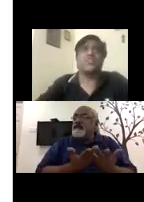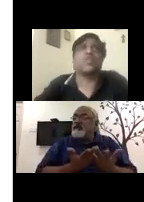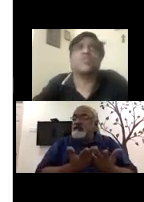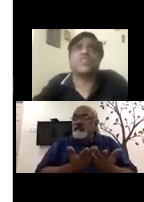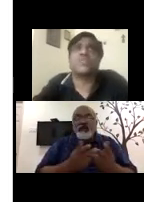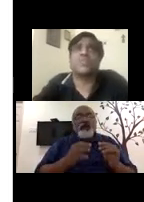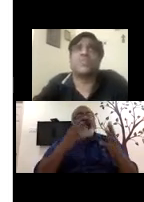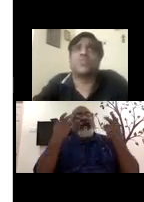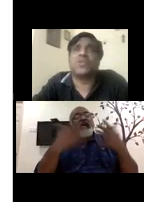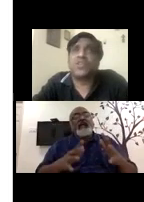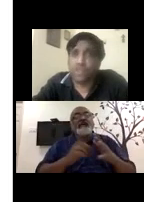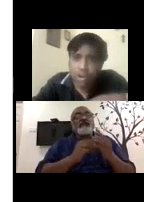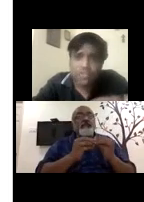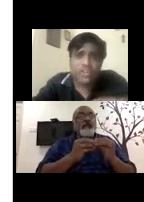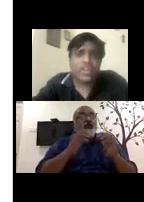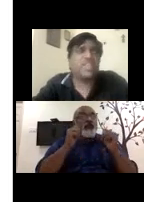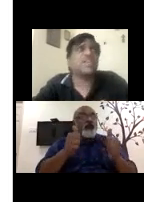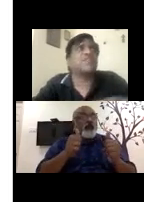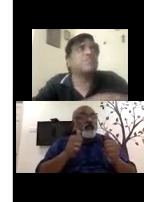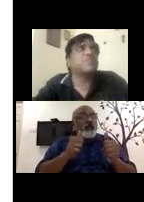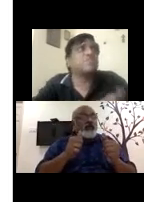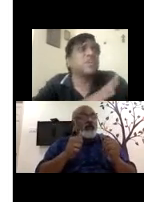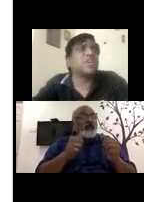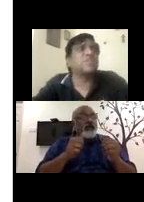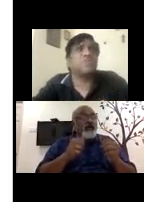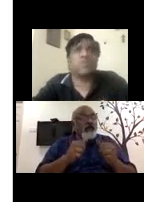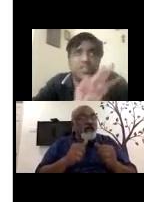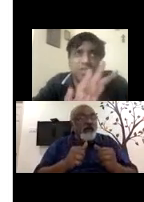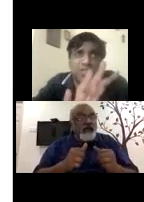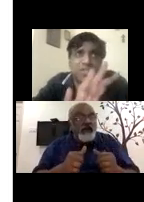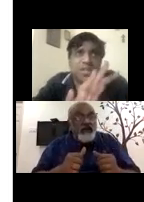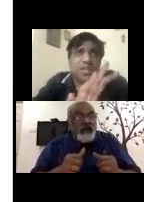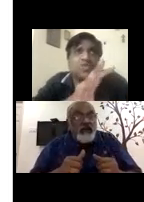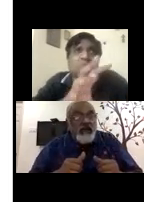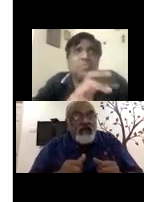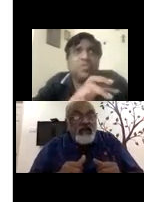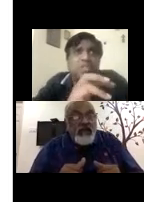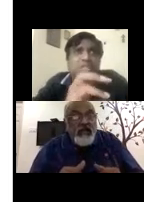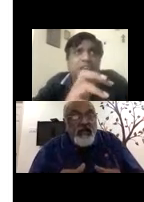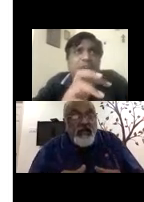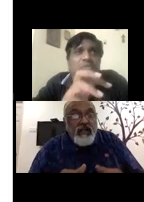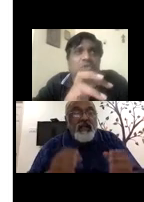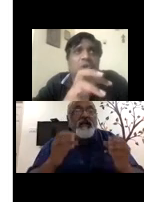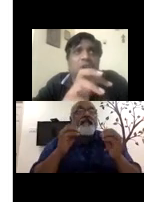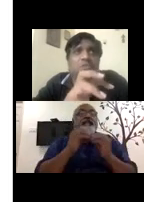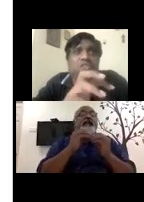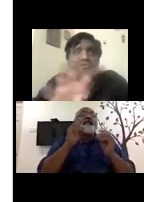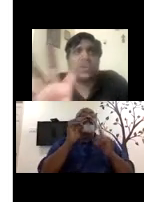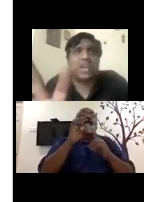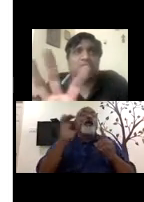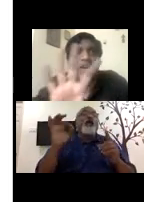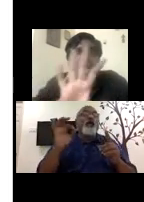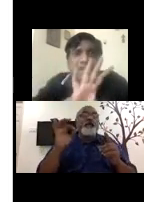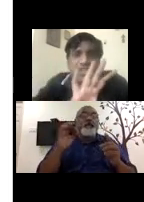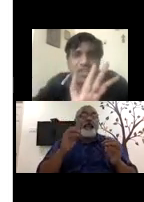Take up any job, which is a BPO. So a lot of our trainees are from working in BPO. This is, so BPO is like a blue collar version